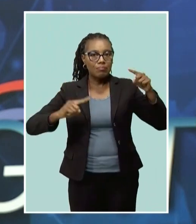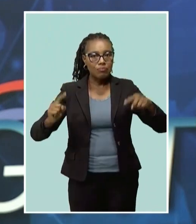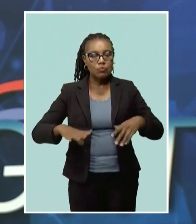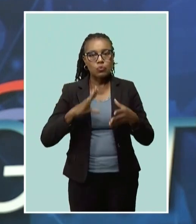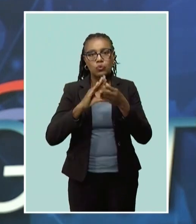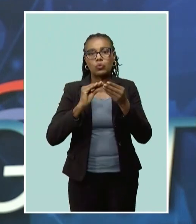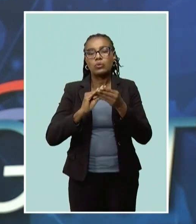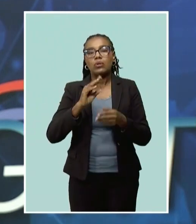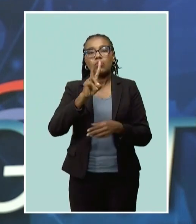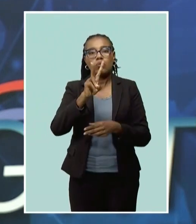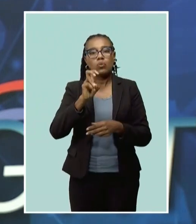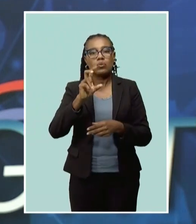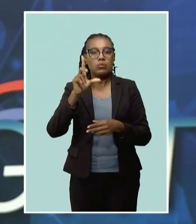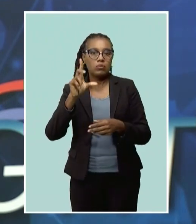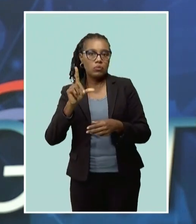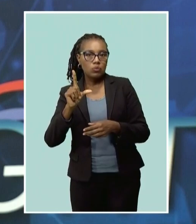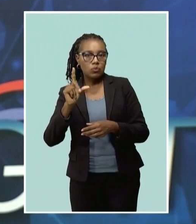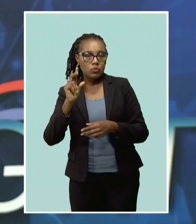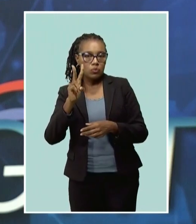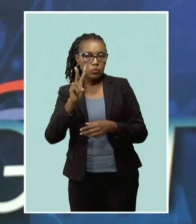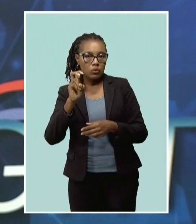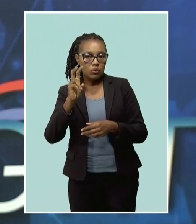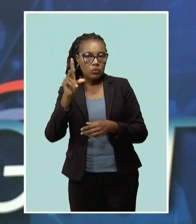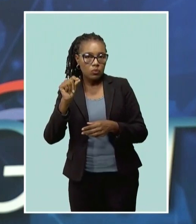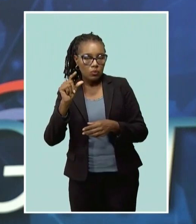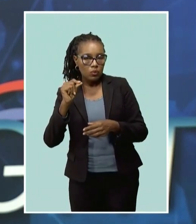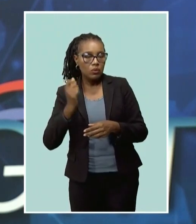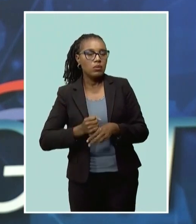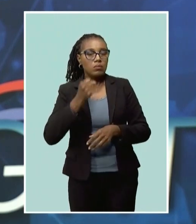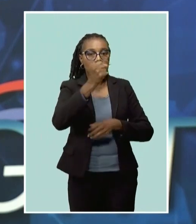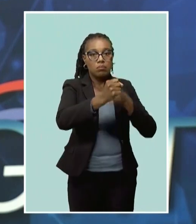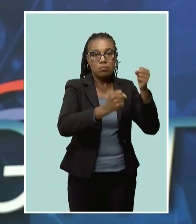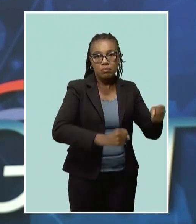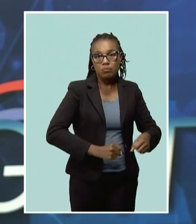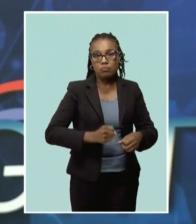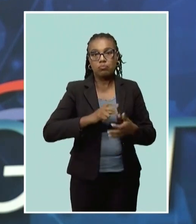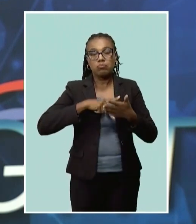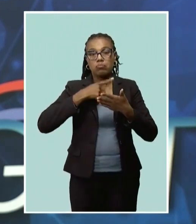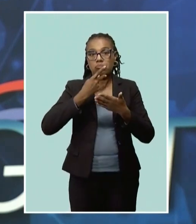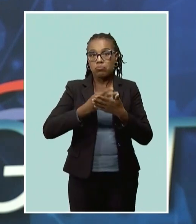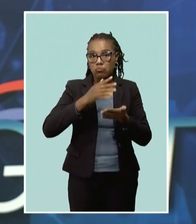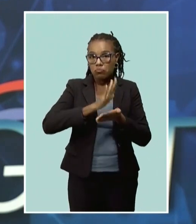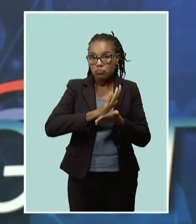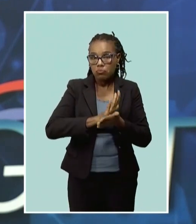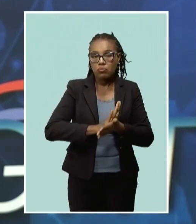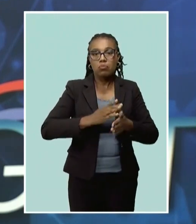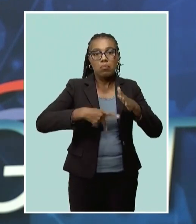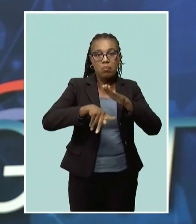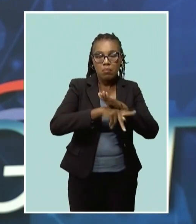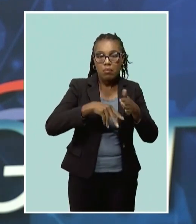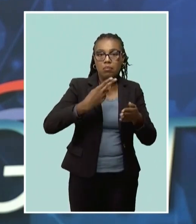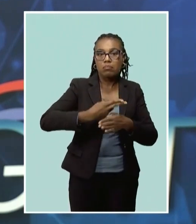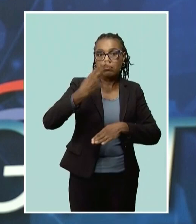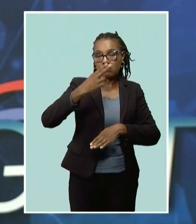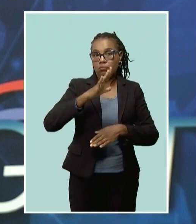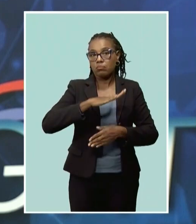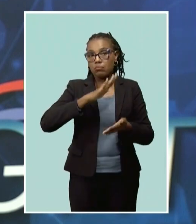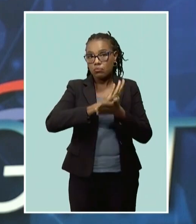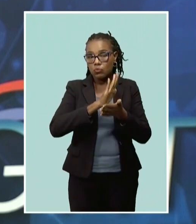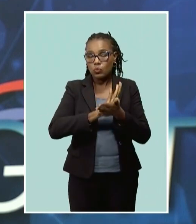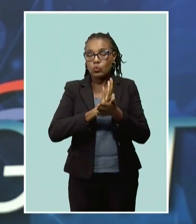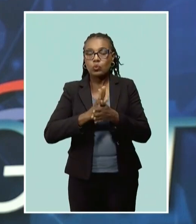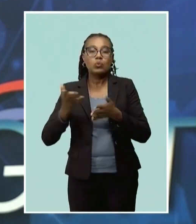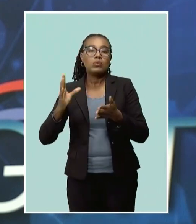who were deployed at the nursery, primary and special schools assisted greatly, and cabinet has taken the decision to